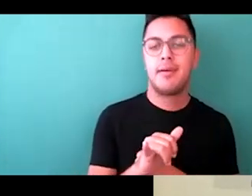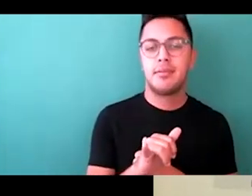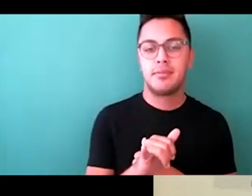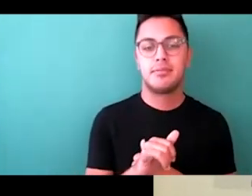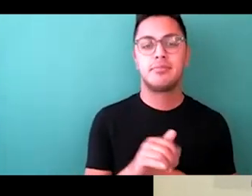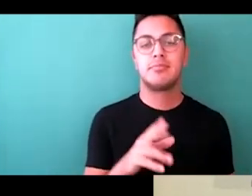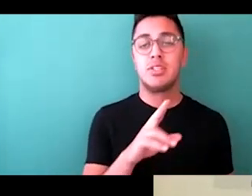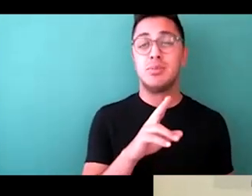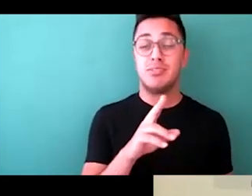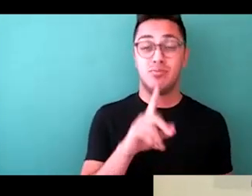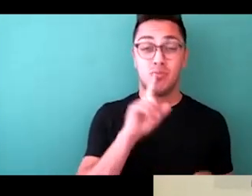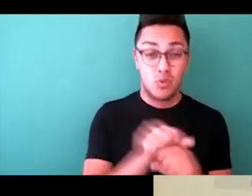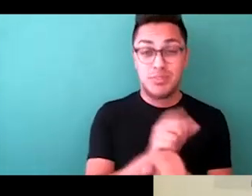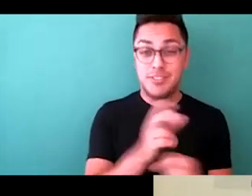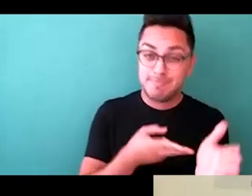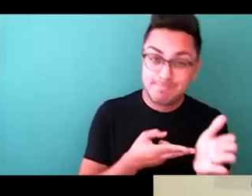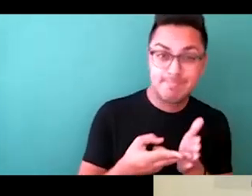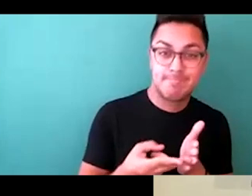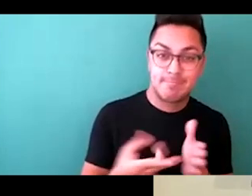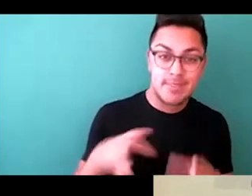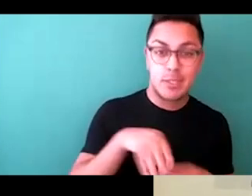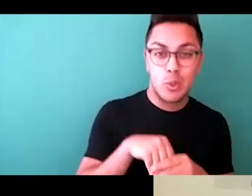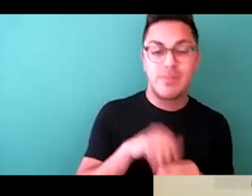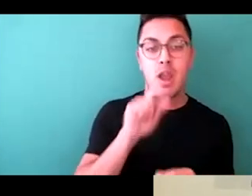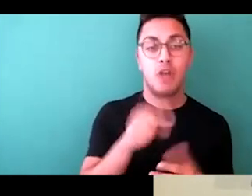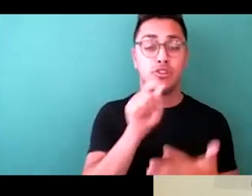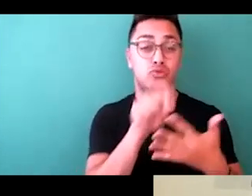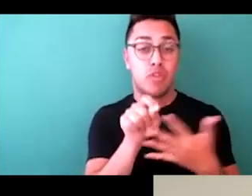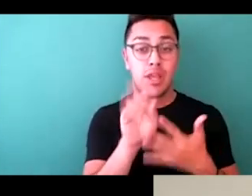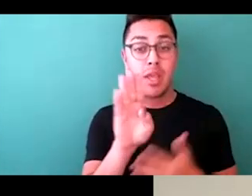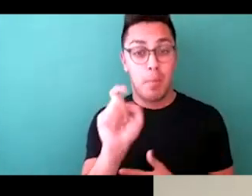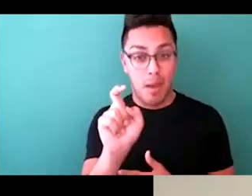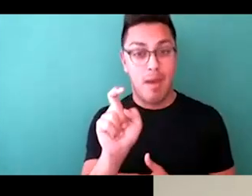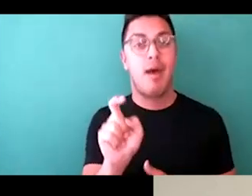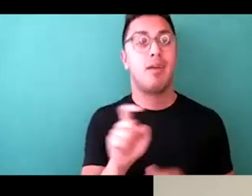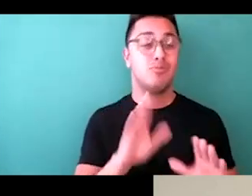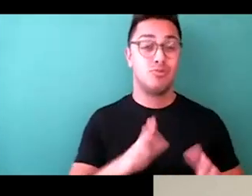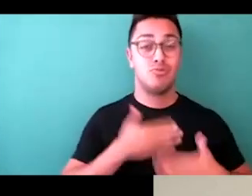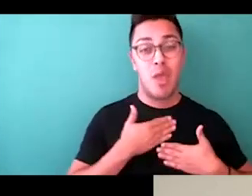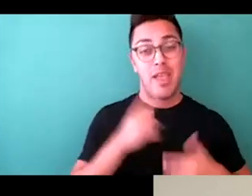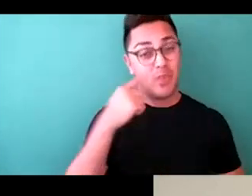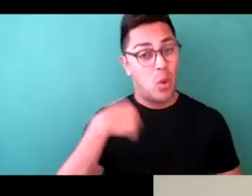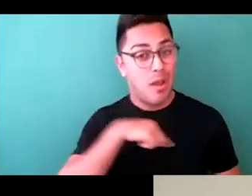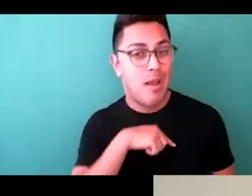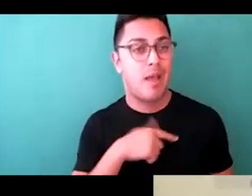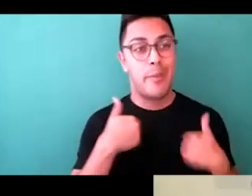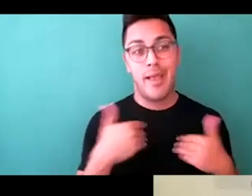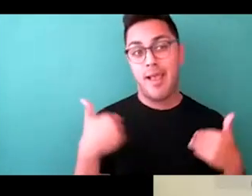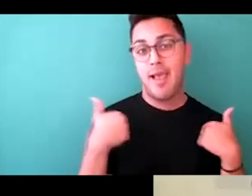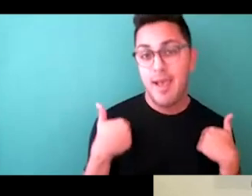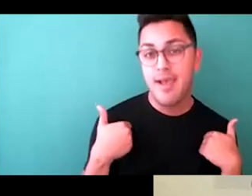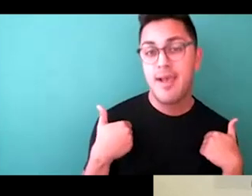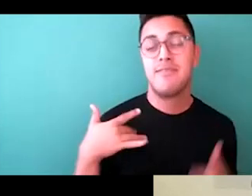inclusive and not just perhaps checking a box. Great for us. Exactly. We have a model or a talent with a